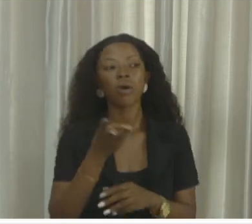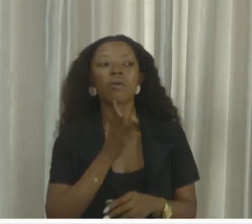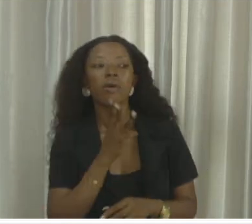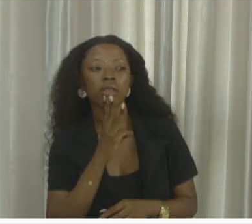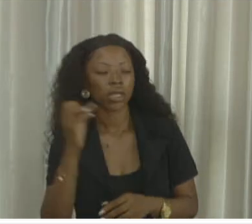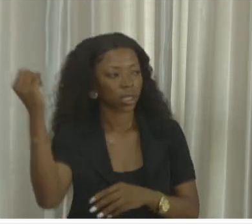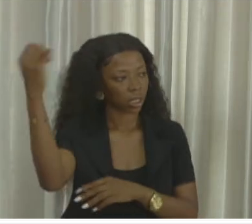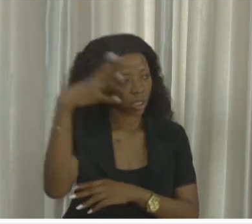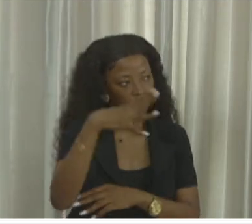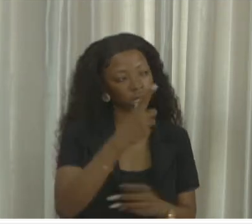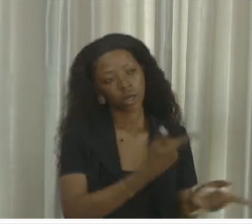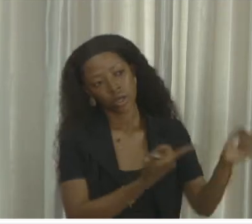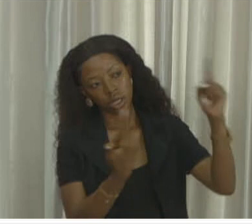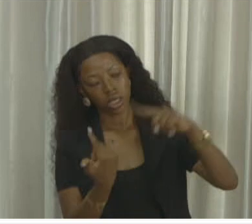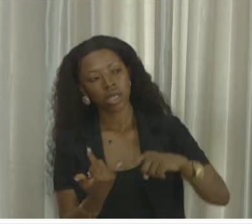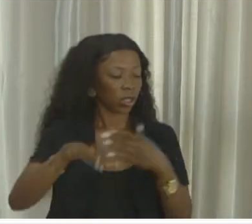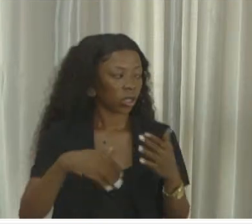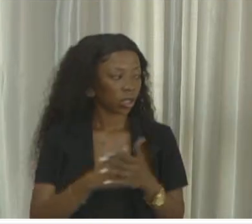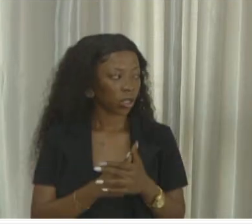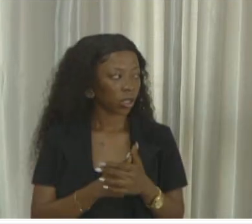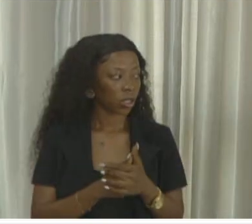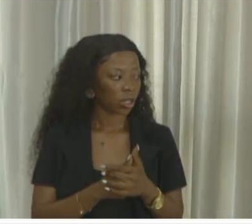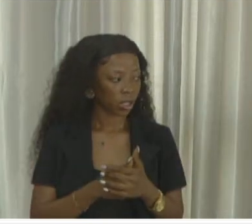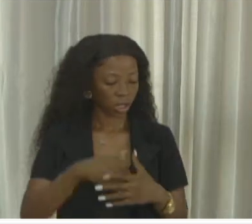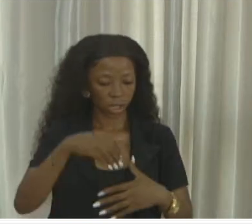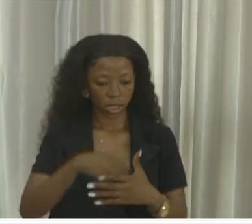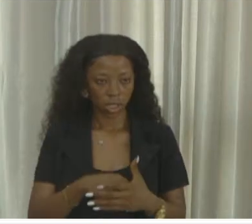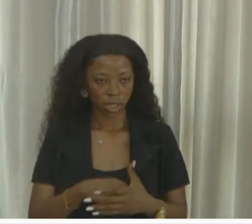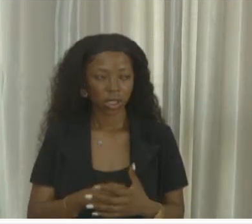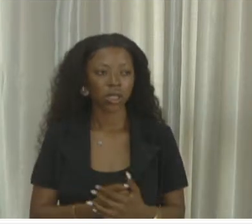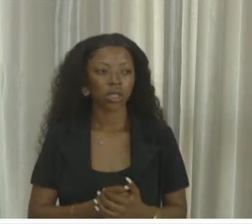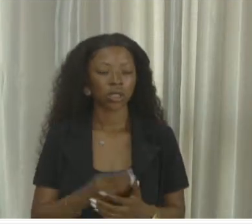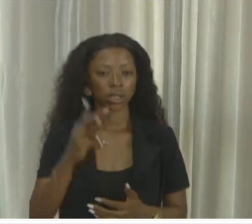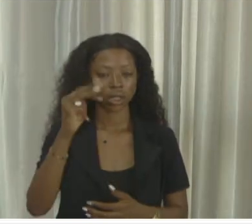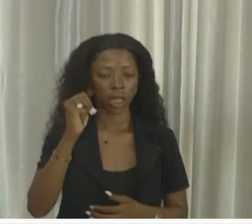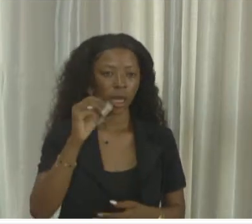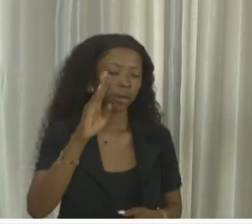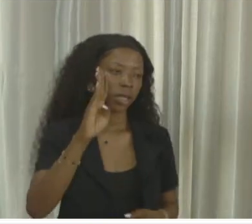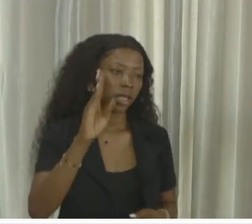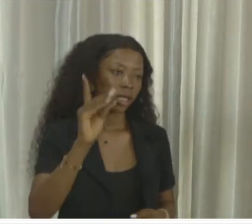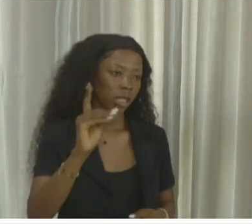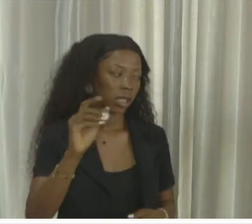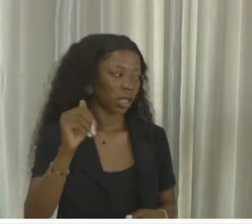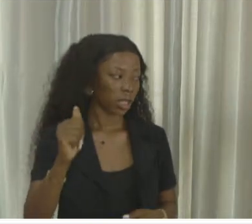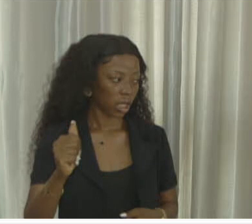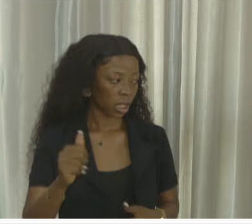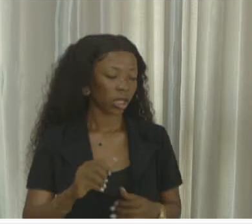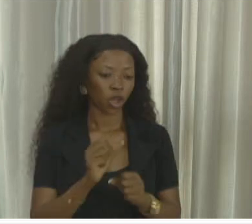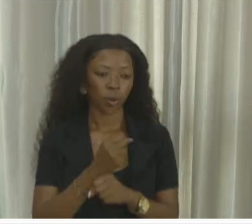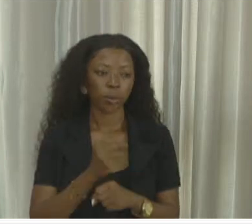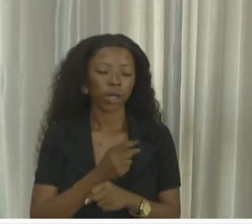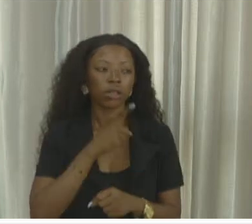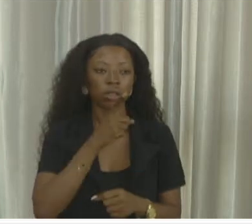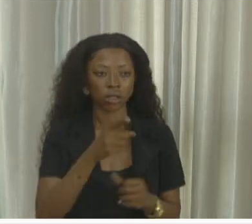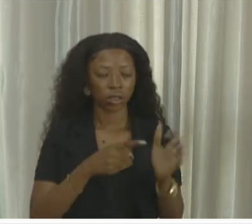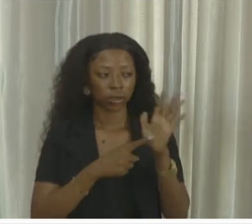then you can do your farming. That's what we're trying to do. In line with the Ministry of Planning and the Ministry of Finance, we make sure, say, then